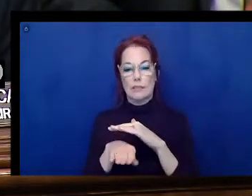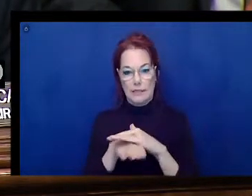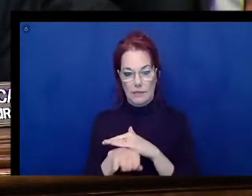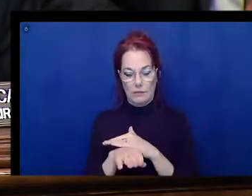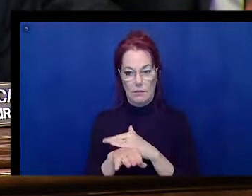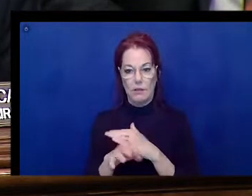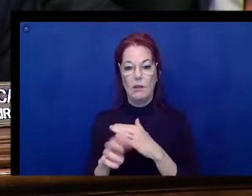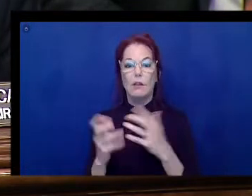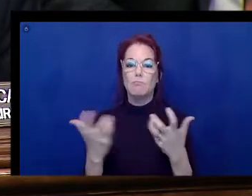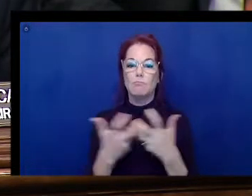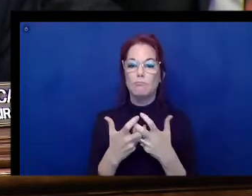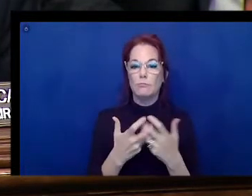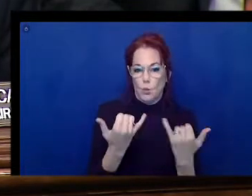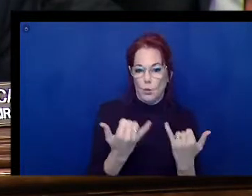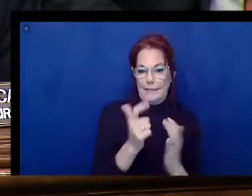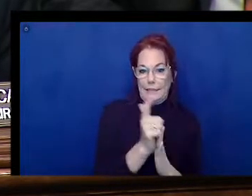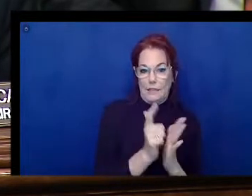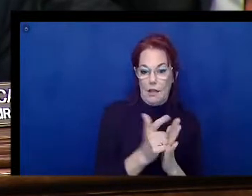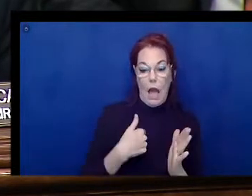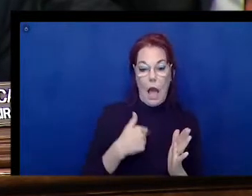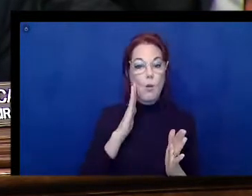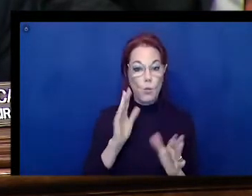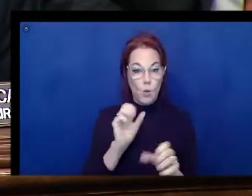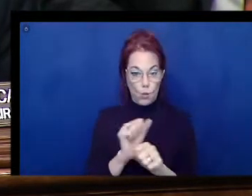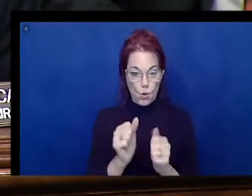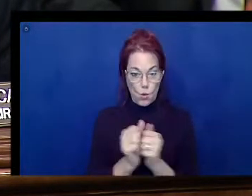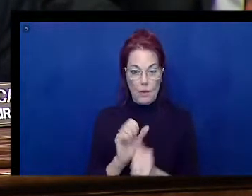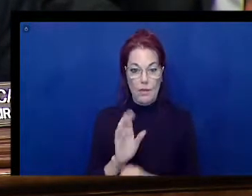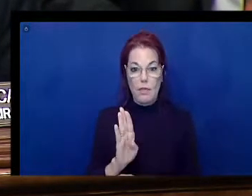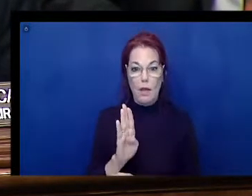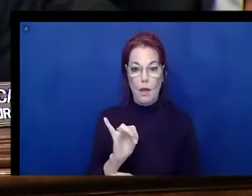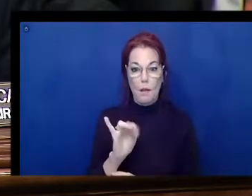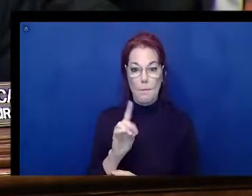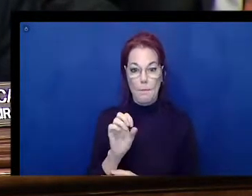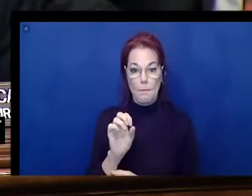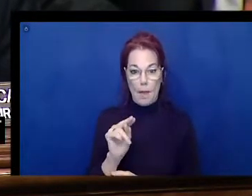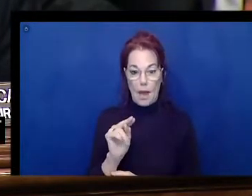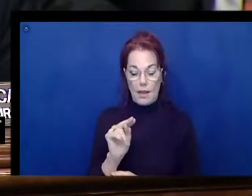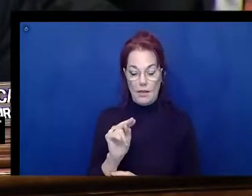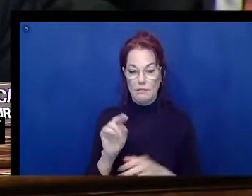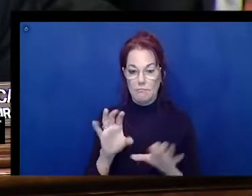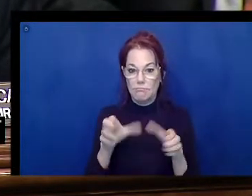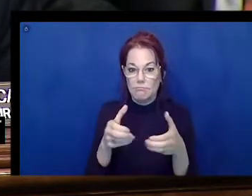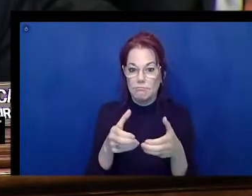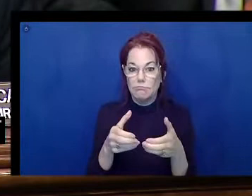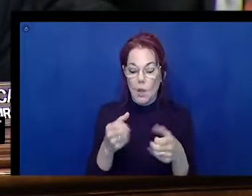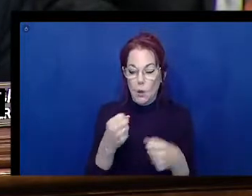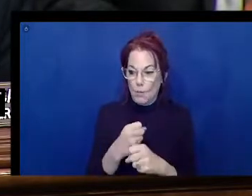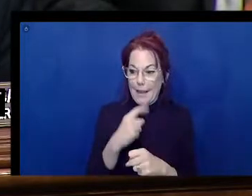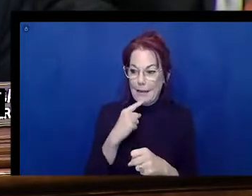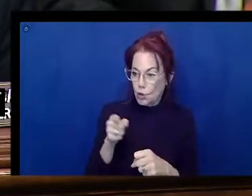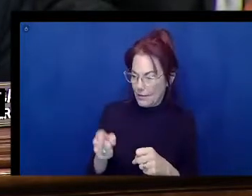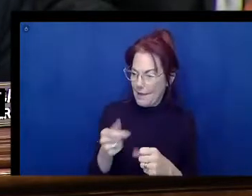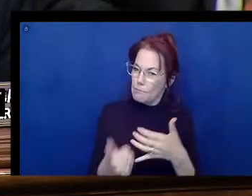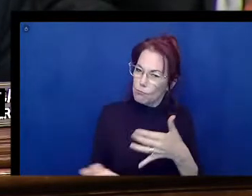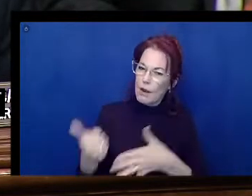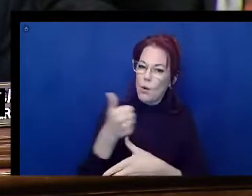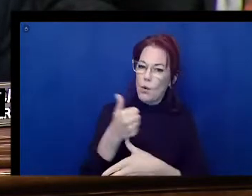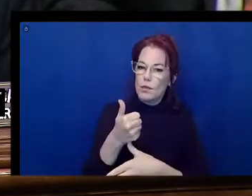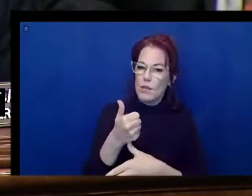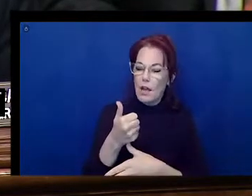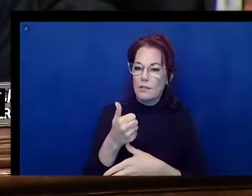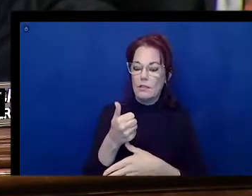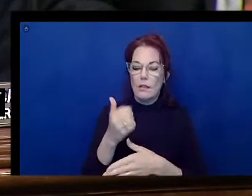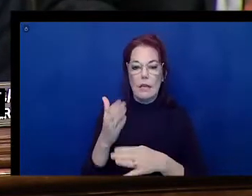I plan to work with the Biden administration to make sure it continues prioritizing improved disability access